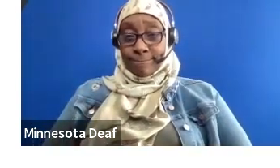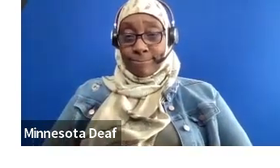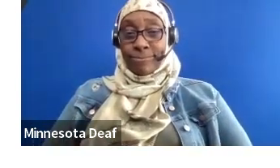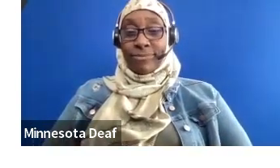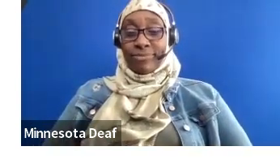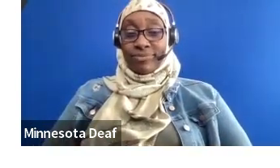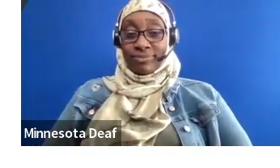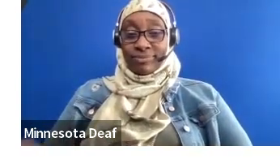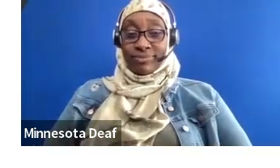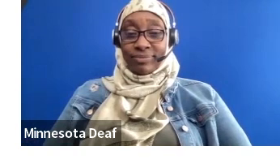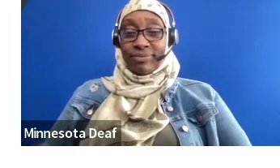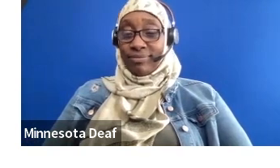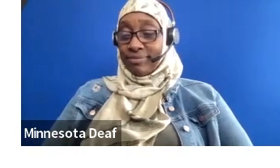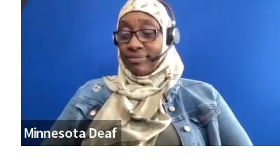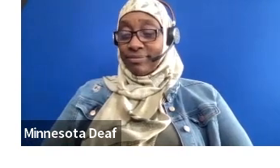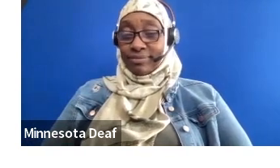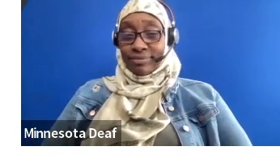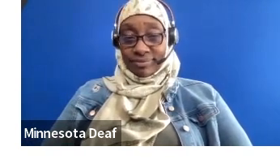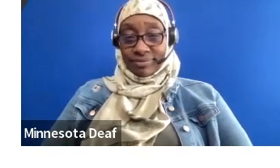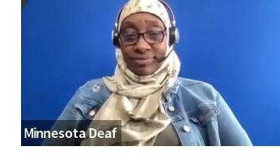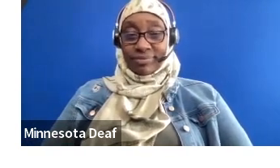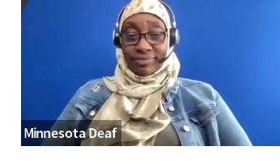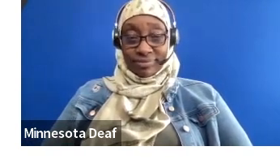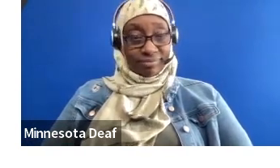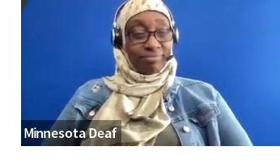So, yeah, I think we can conclude that in it.